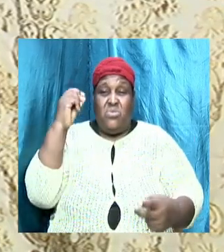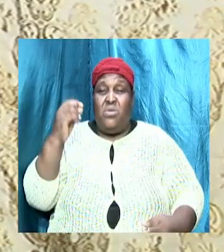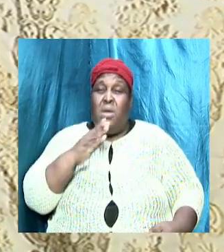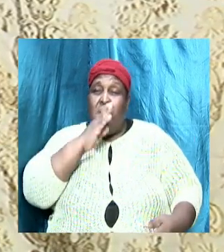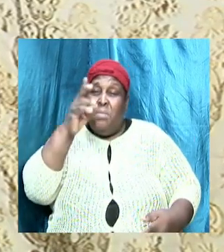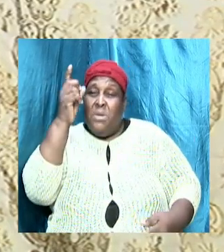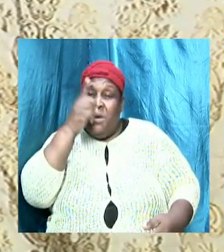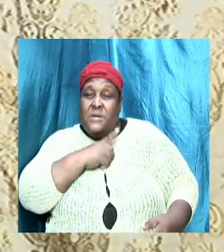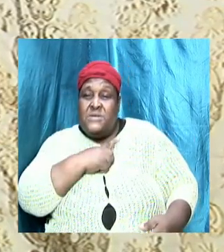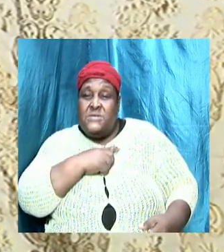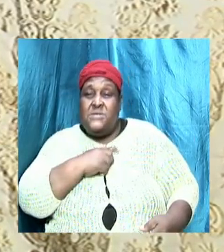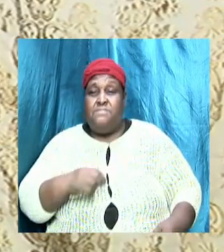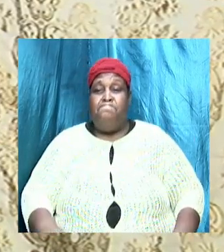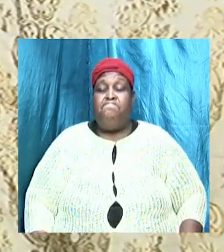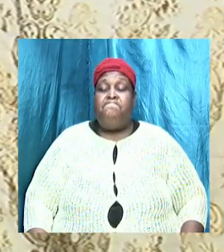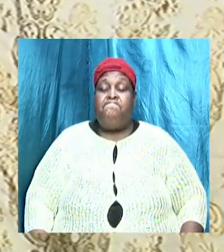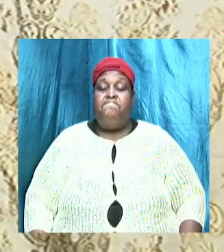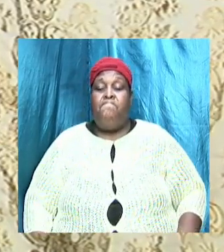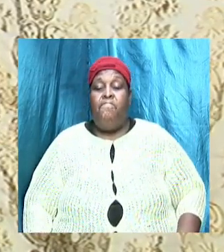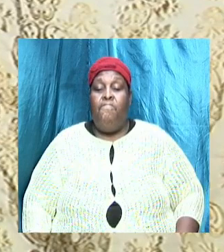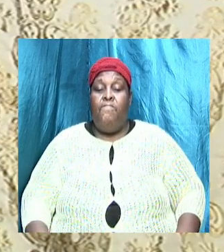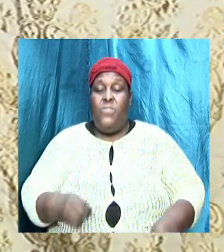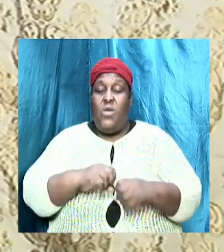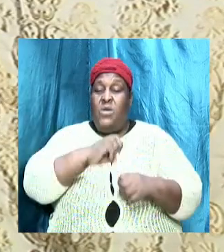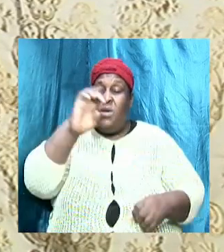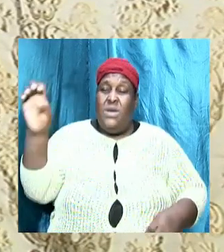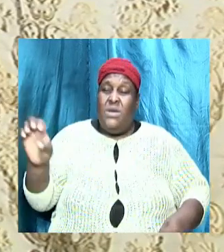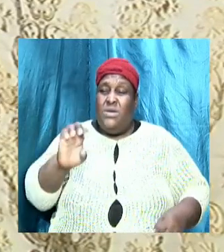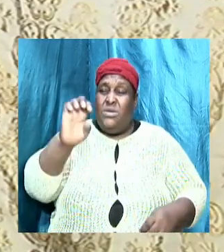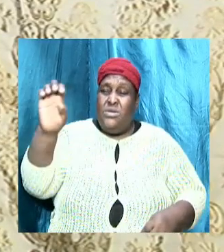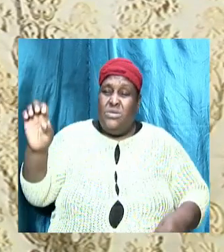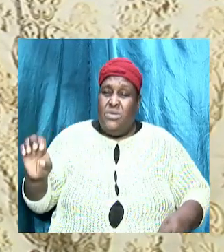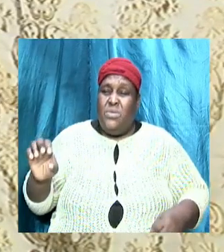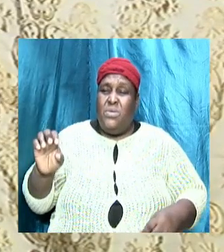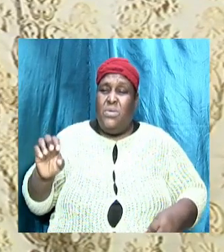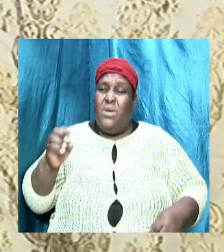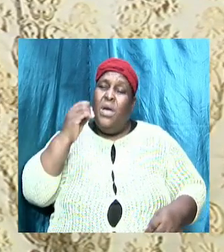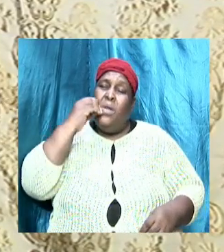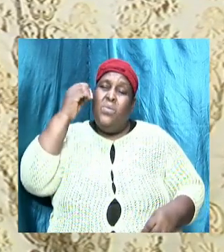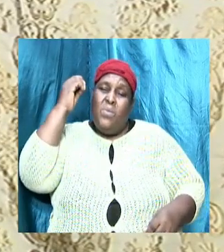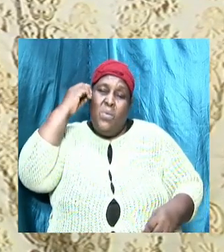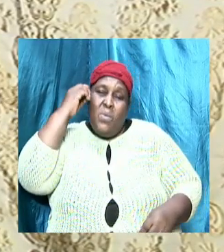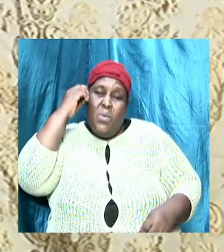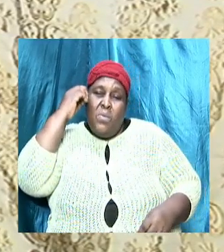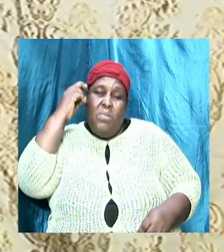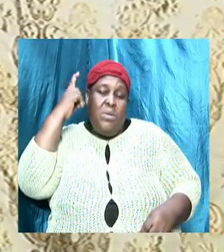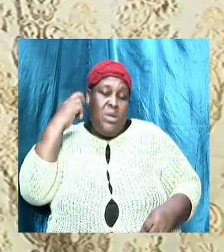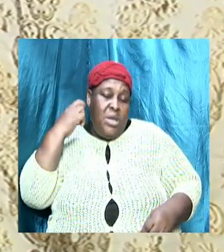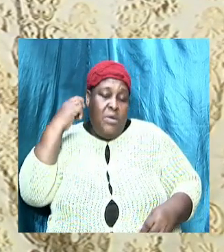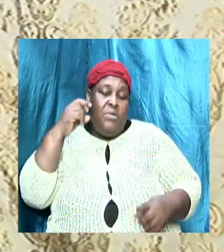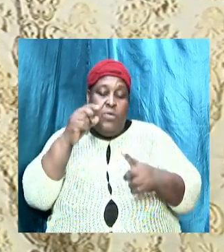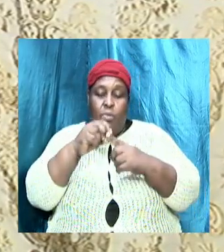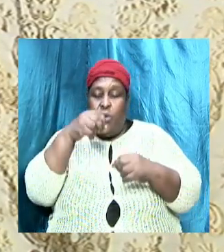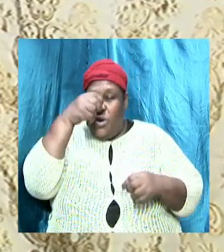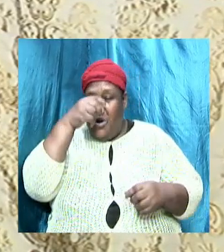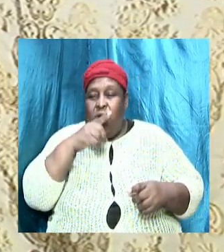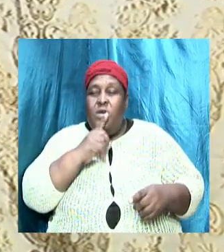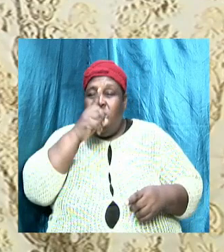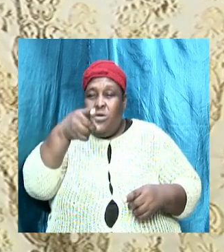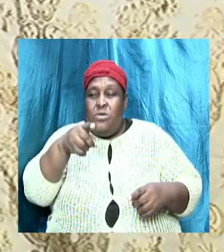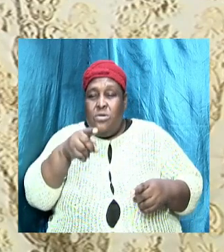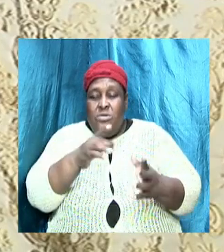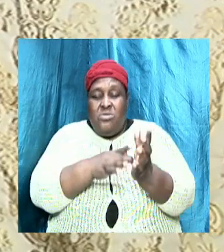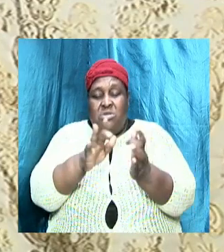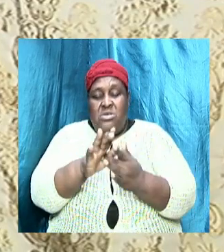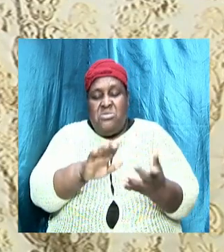so our eternal destiny depends upon hearing the word of truth Christ died for our sins